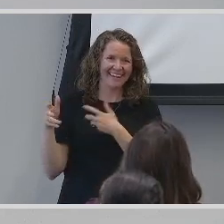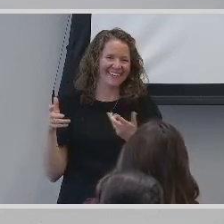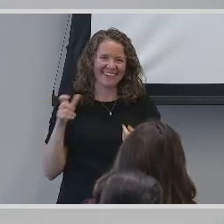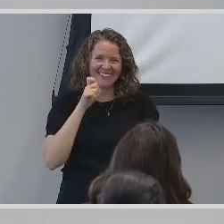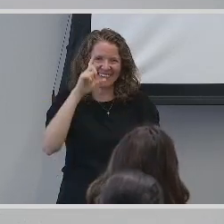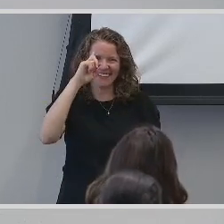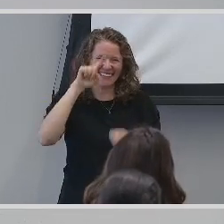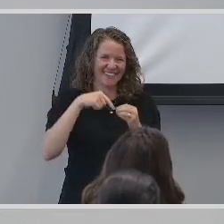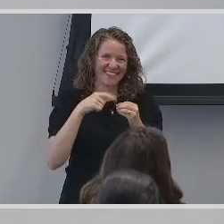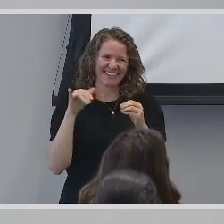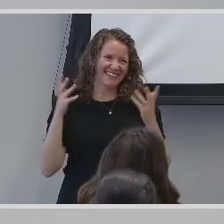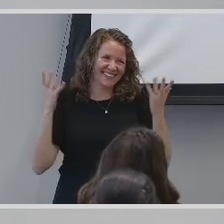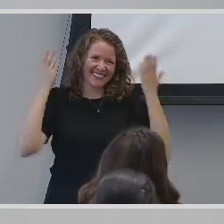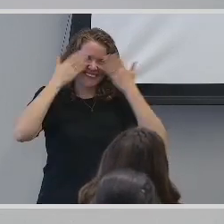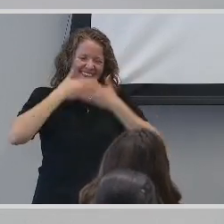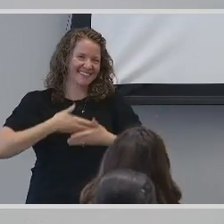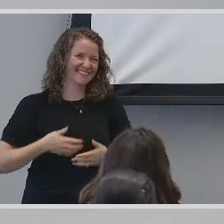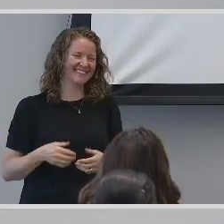comes to mind.